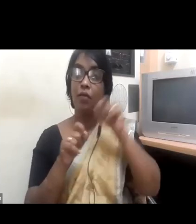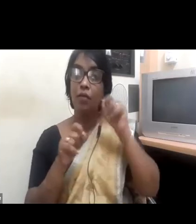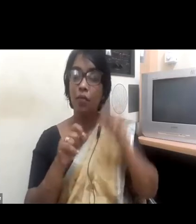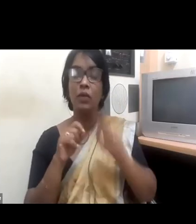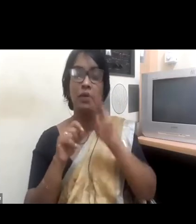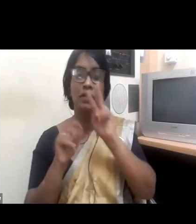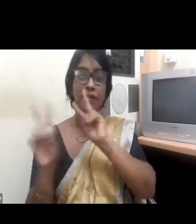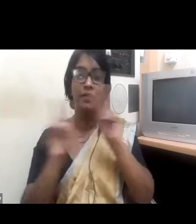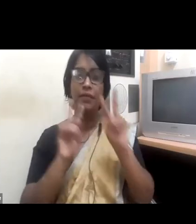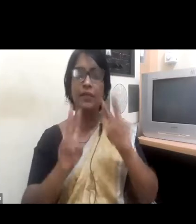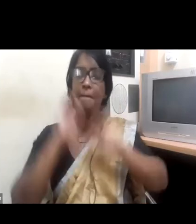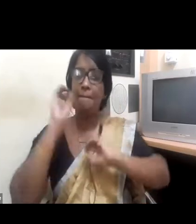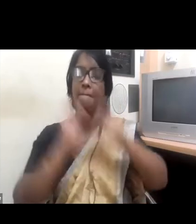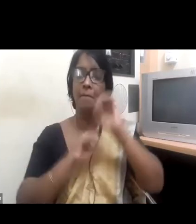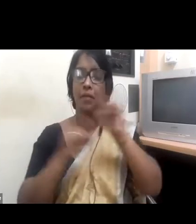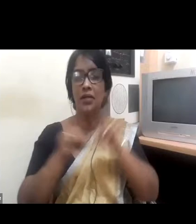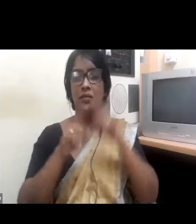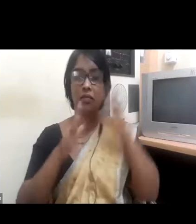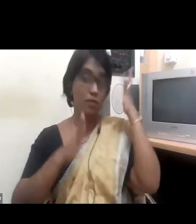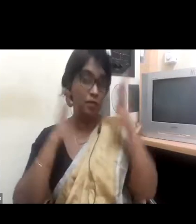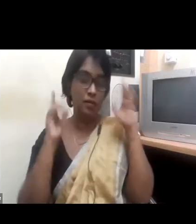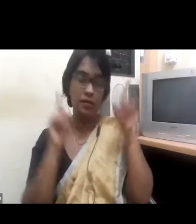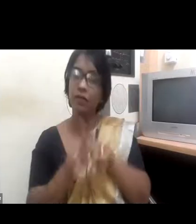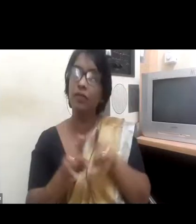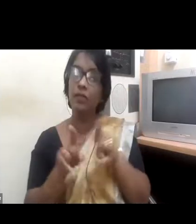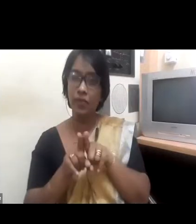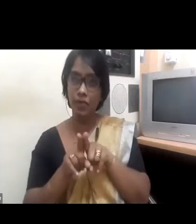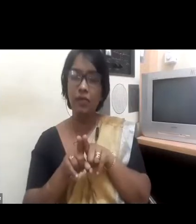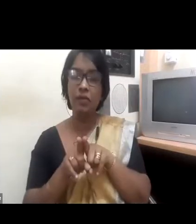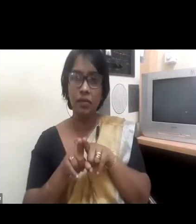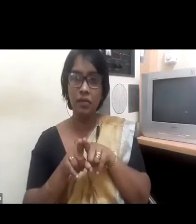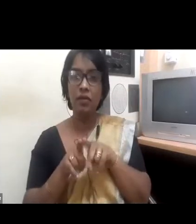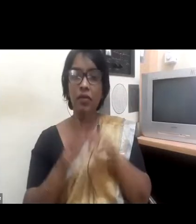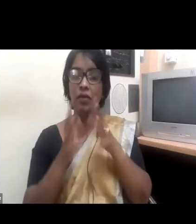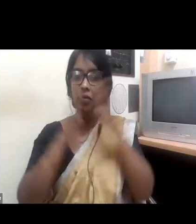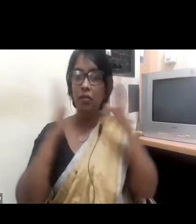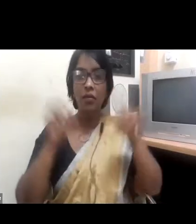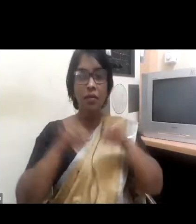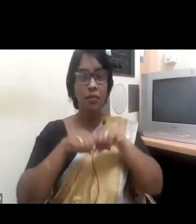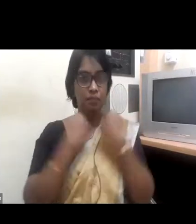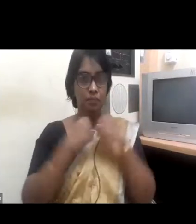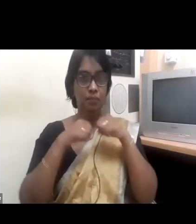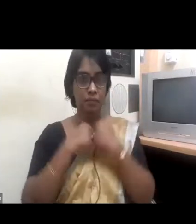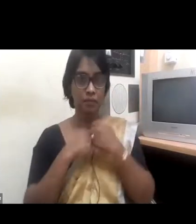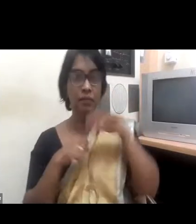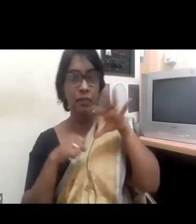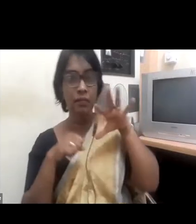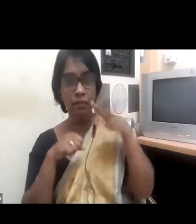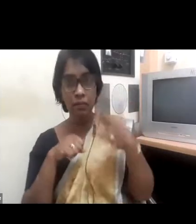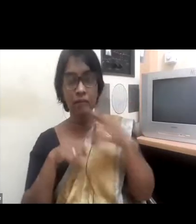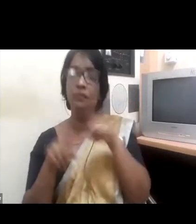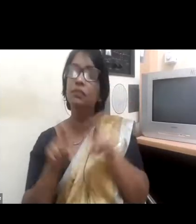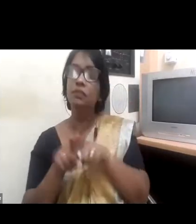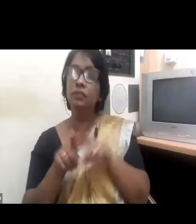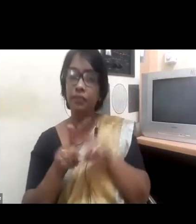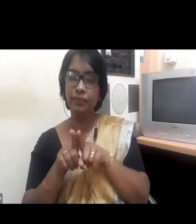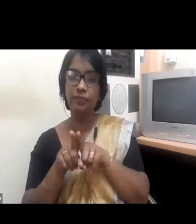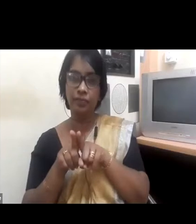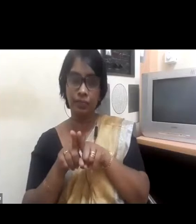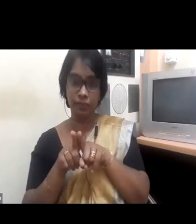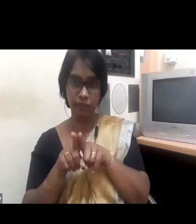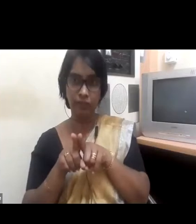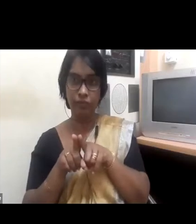companies have a 6% representation of female CEOs. One of the most common